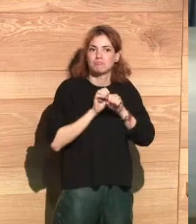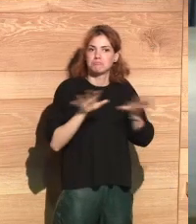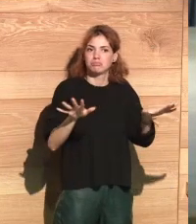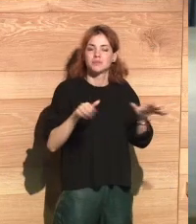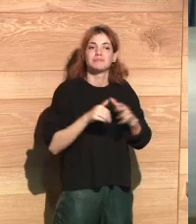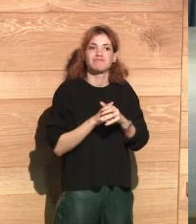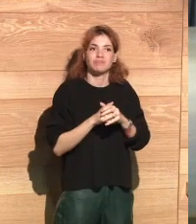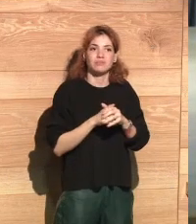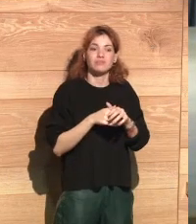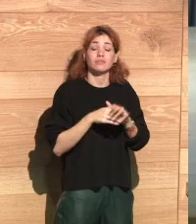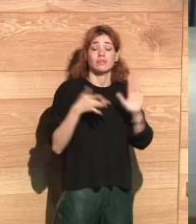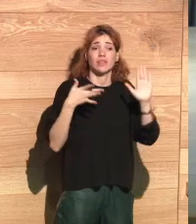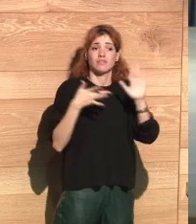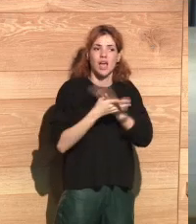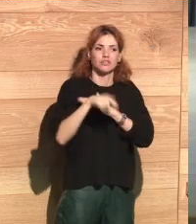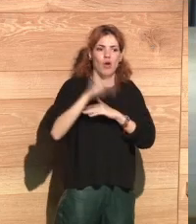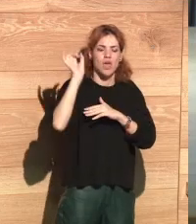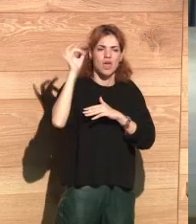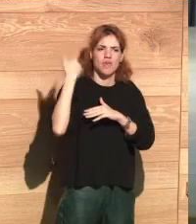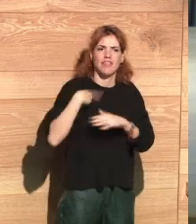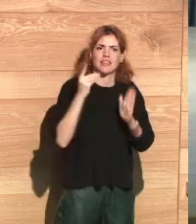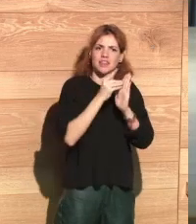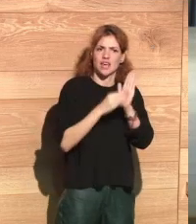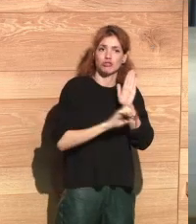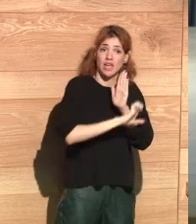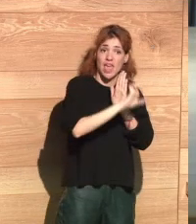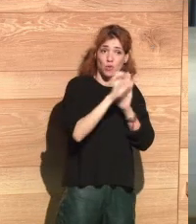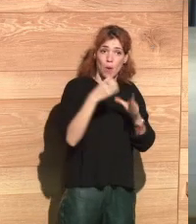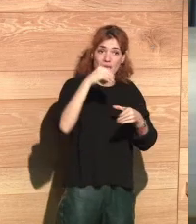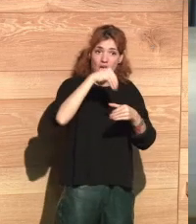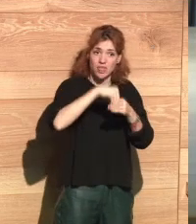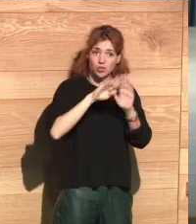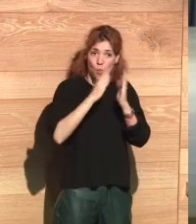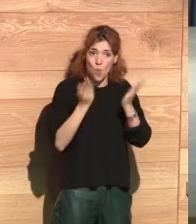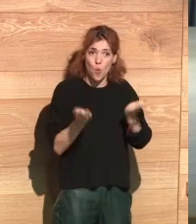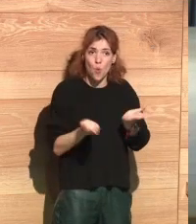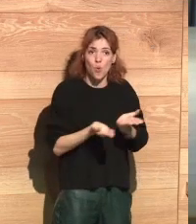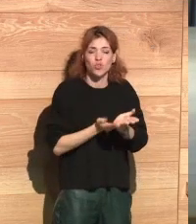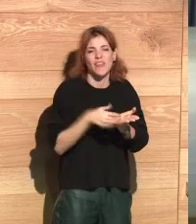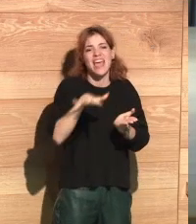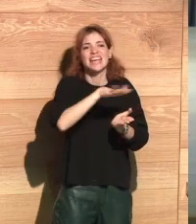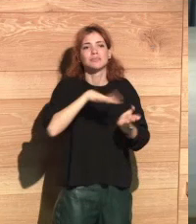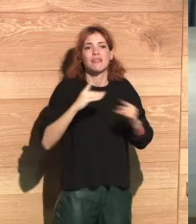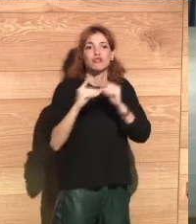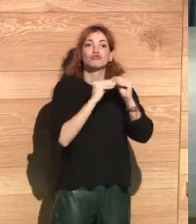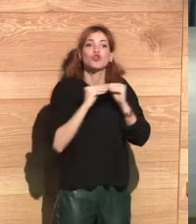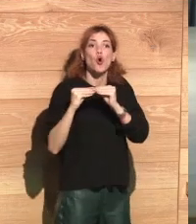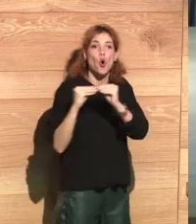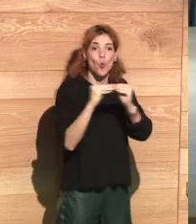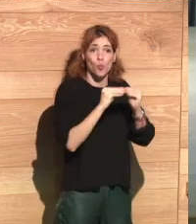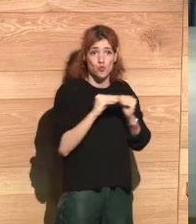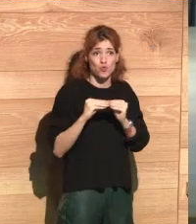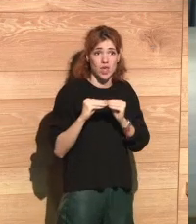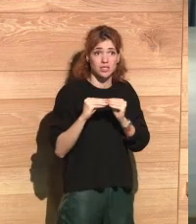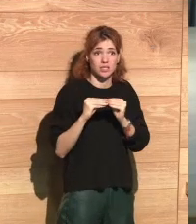they do not generate value right now within the European borders. So it's important that we try